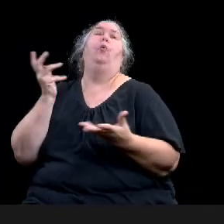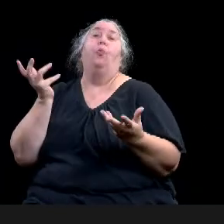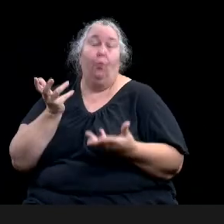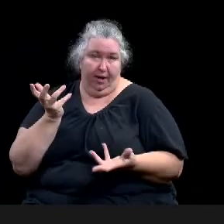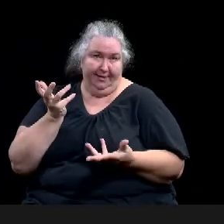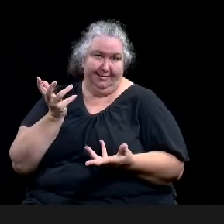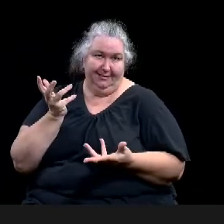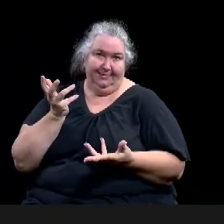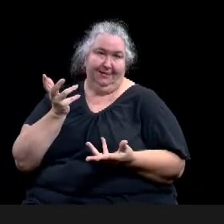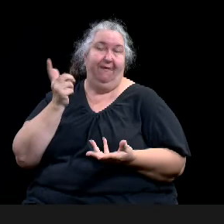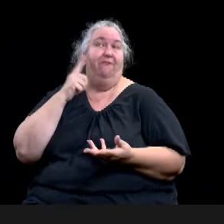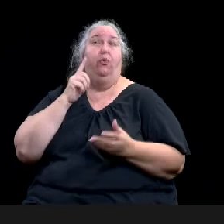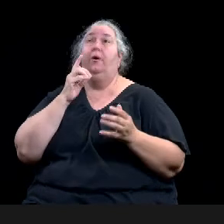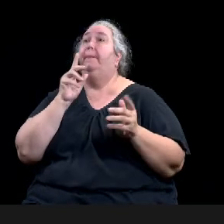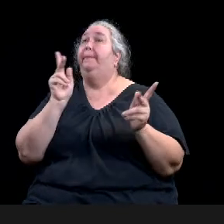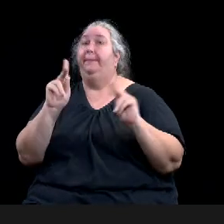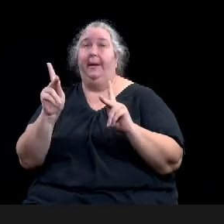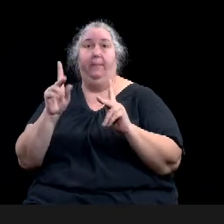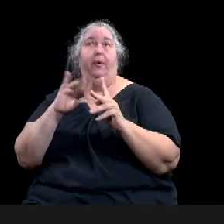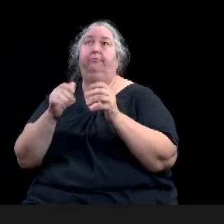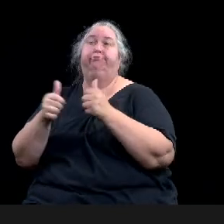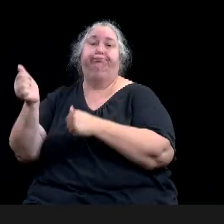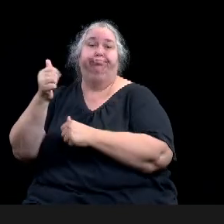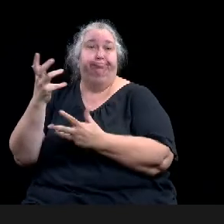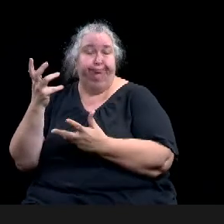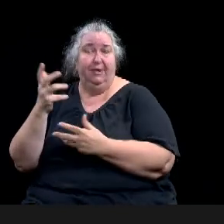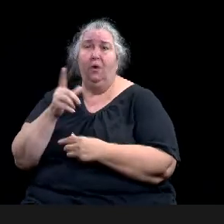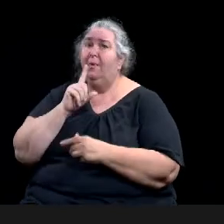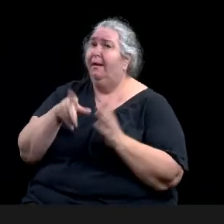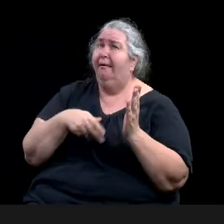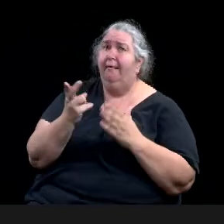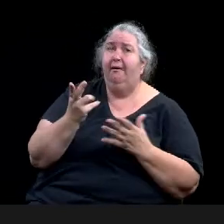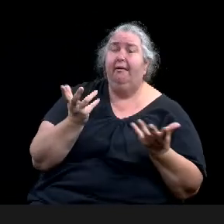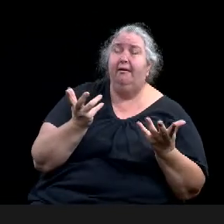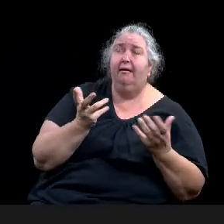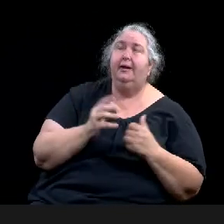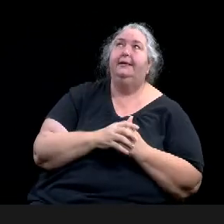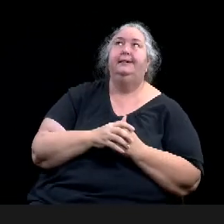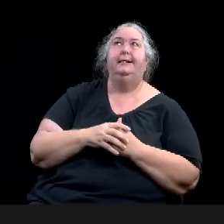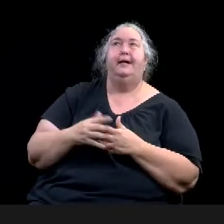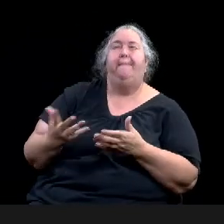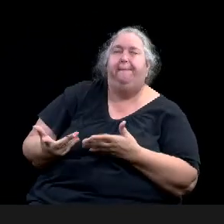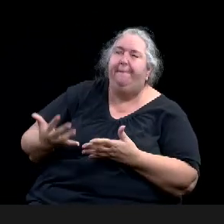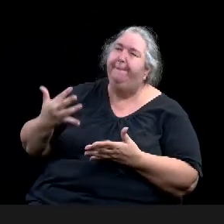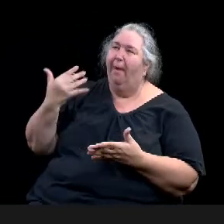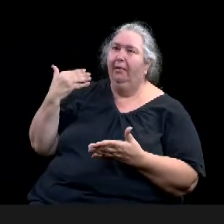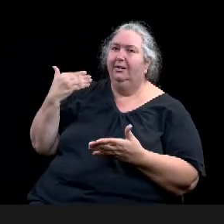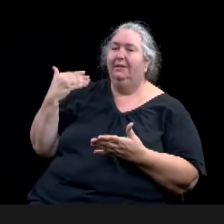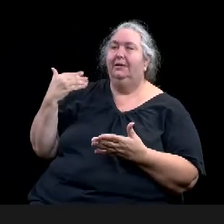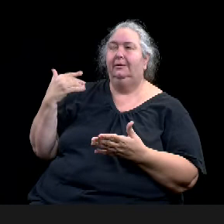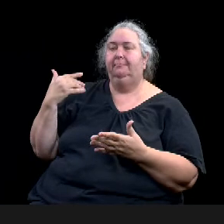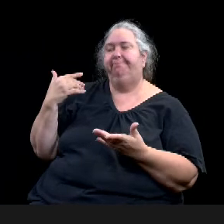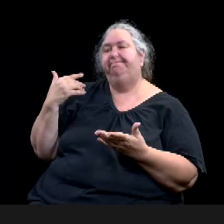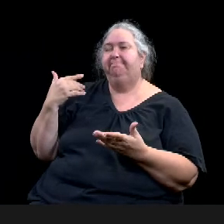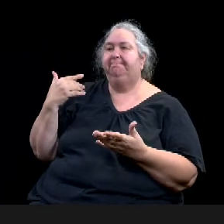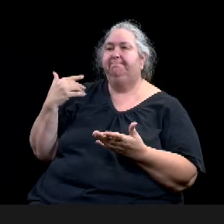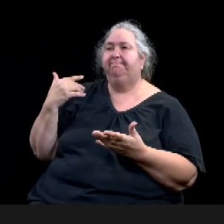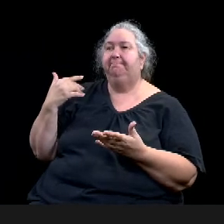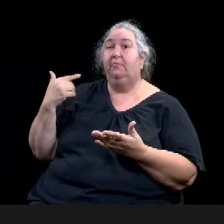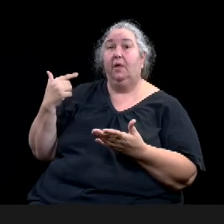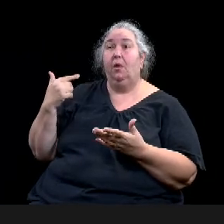we, we spent a lot of time in positioning of this message and the goals of the new master plan.